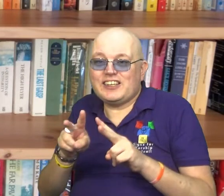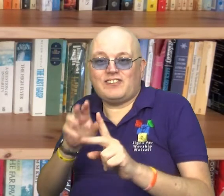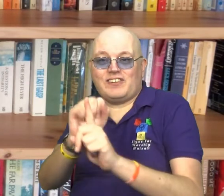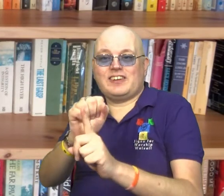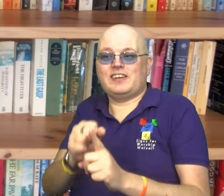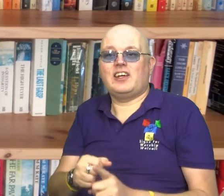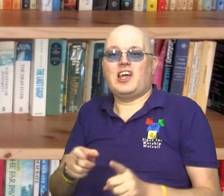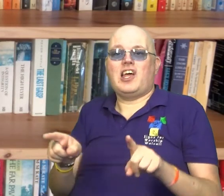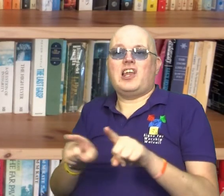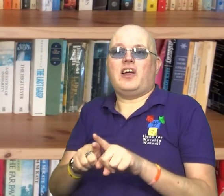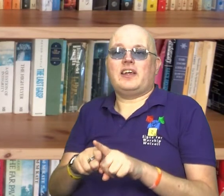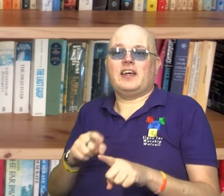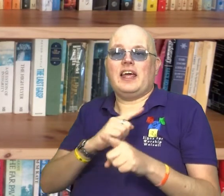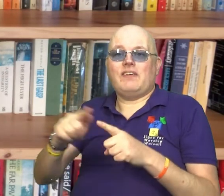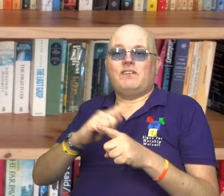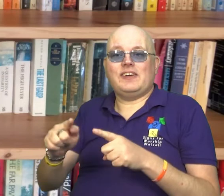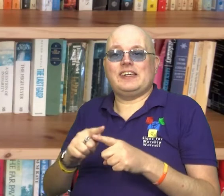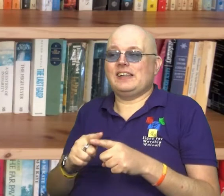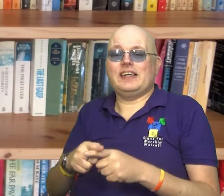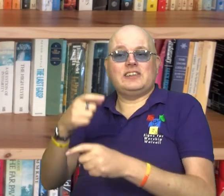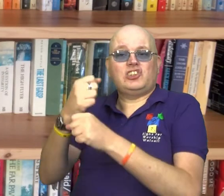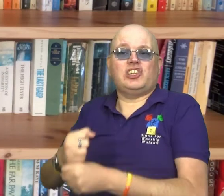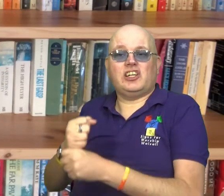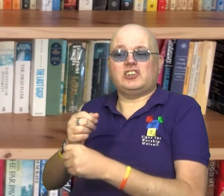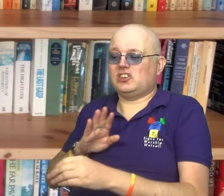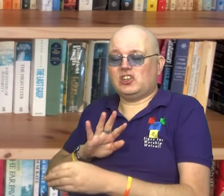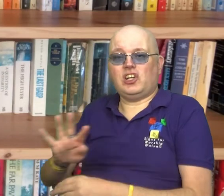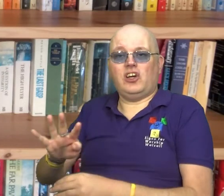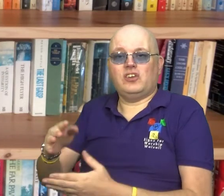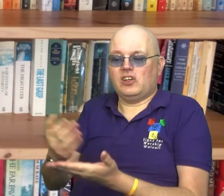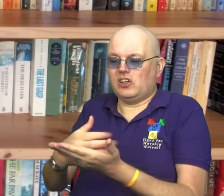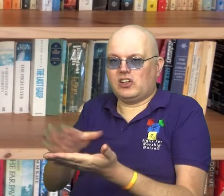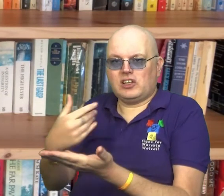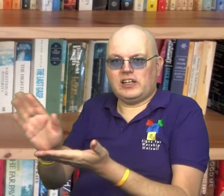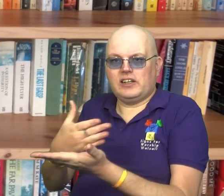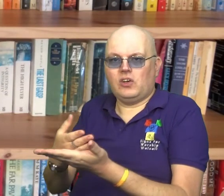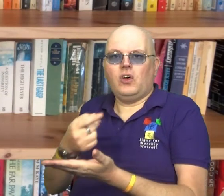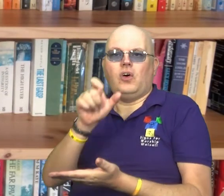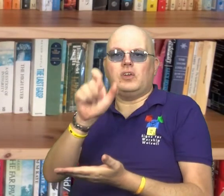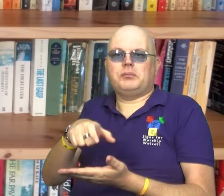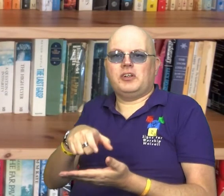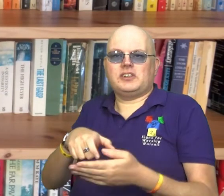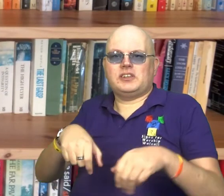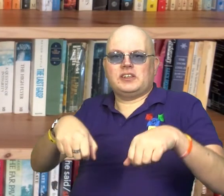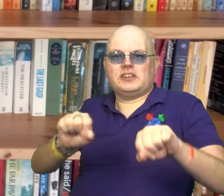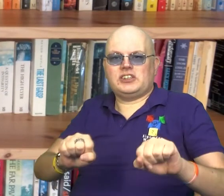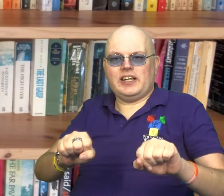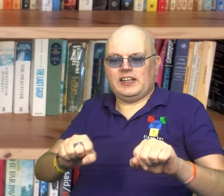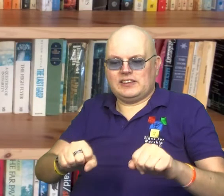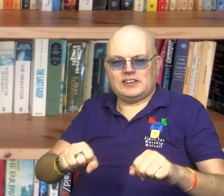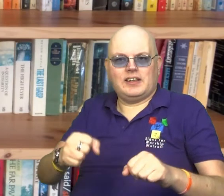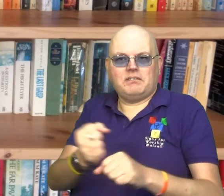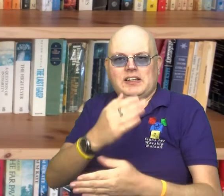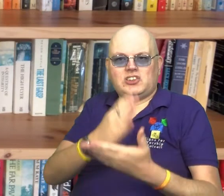People like those who come into church every week and clean the building. Or like the person who straightens the chairs after services,